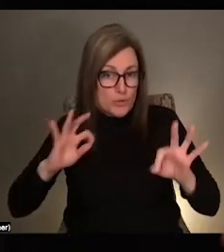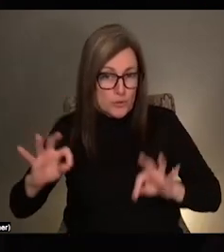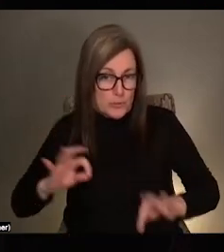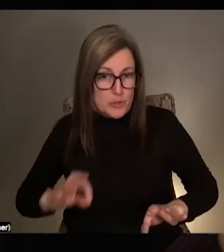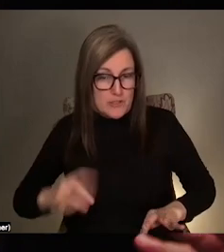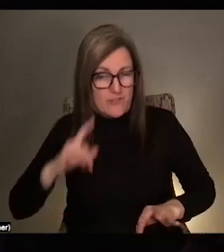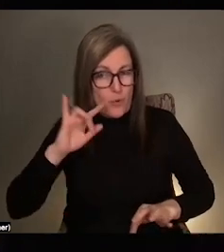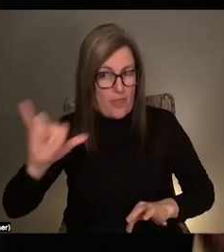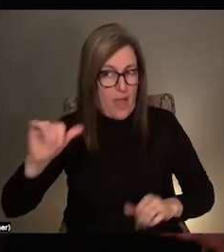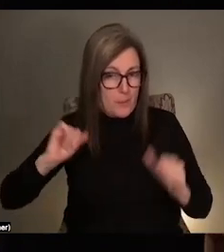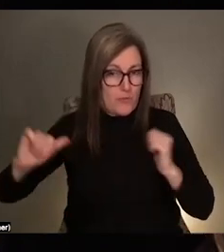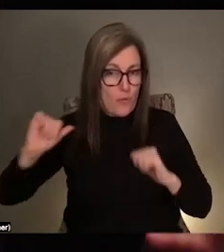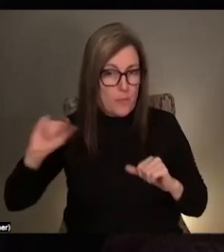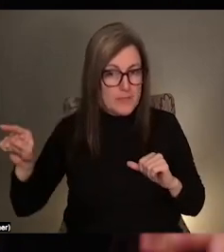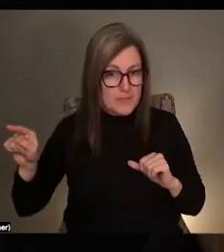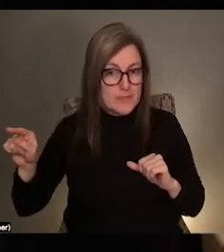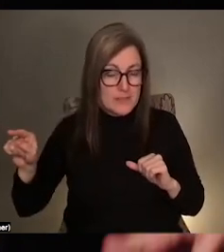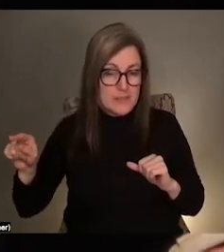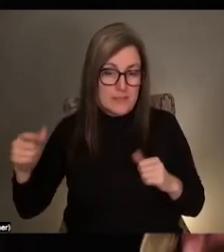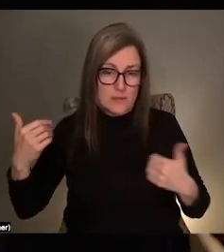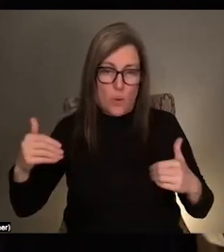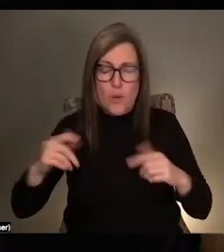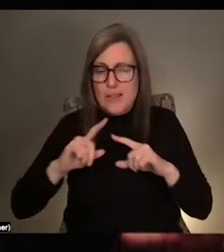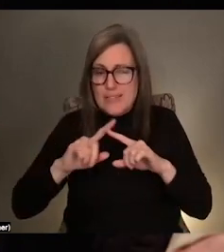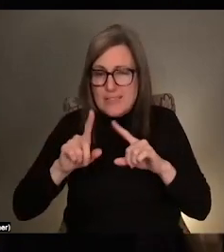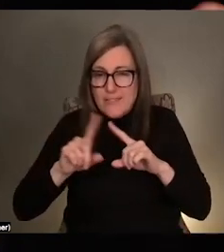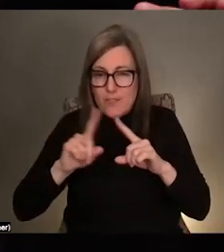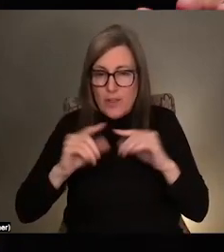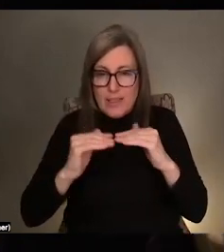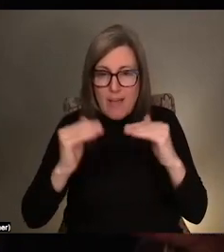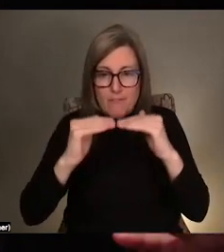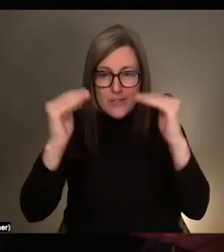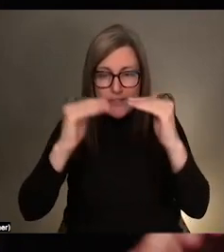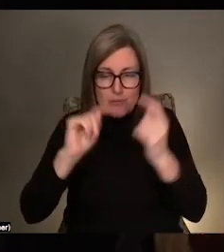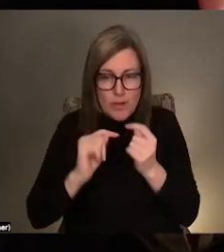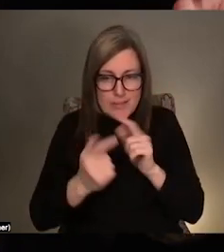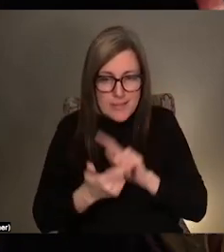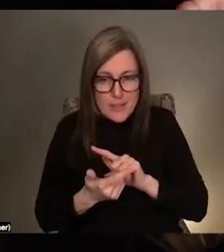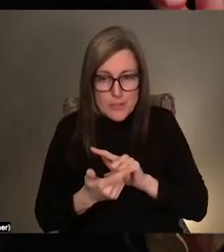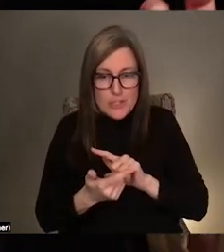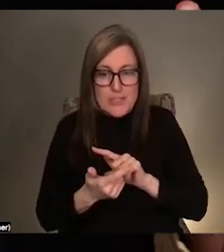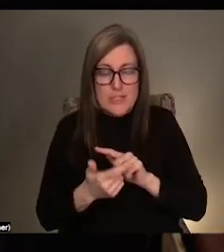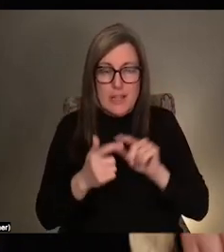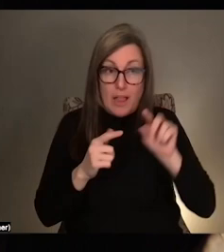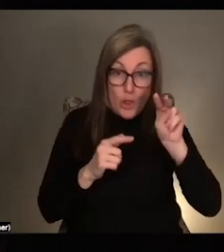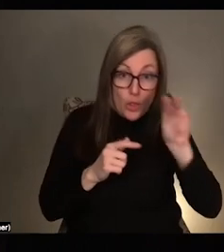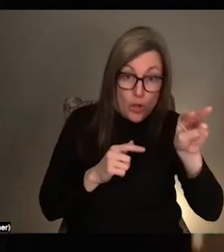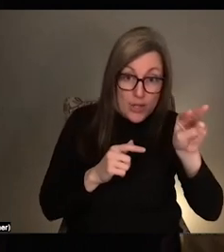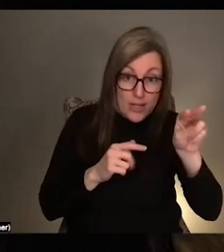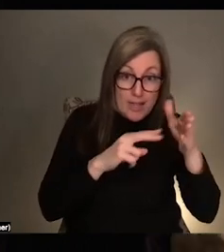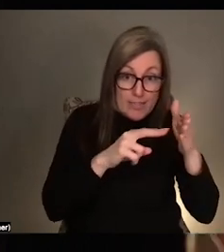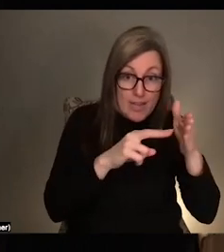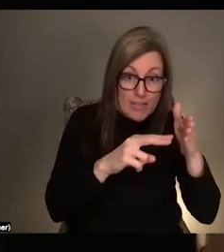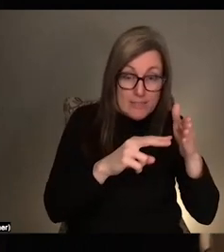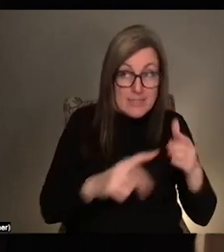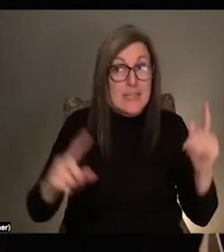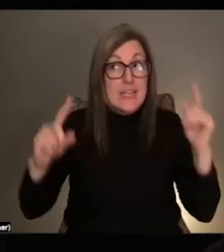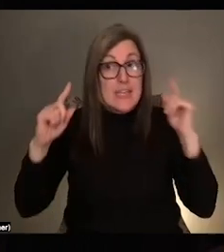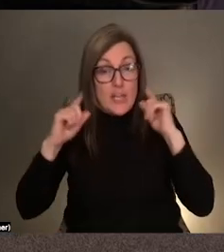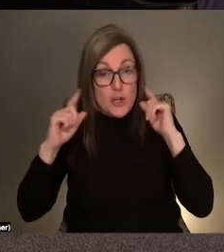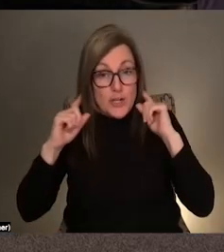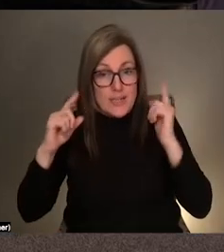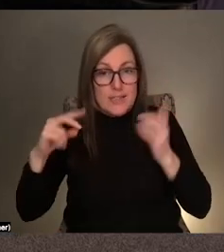piece is kind of different levels of translation based on like looking at dance and also like hearing